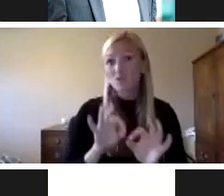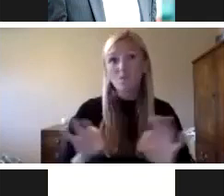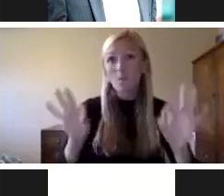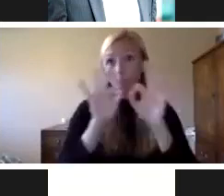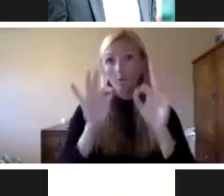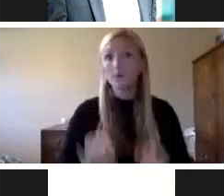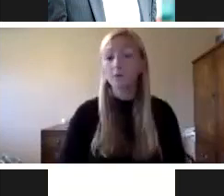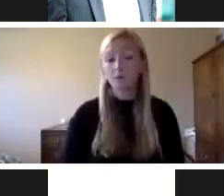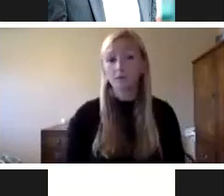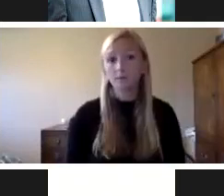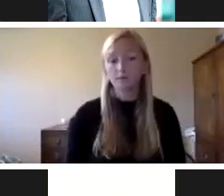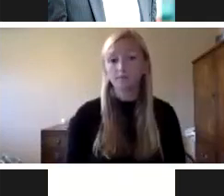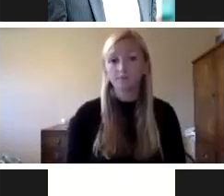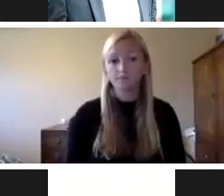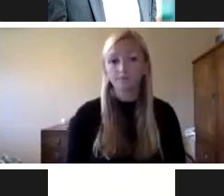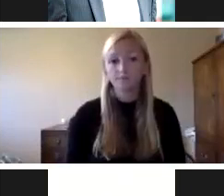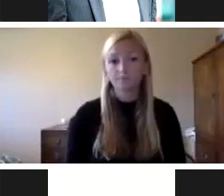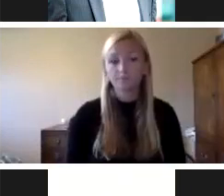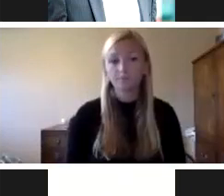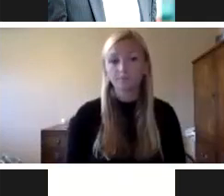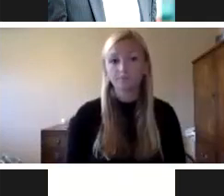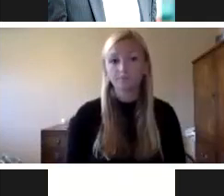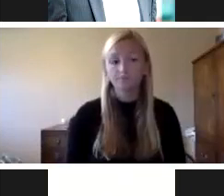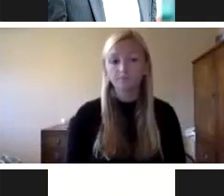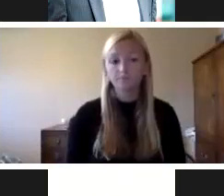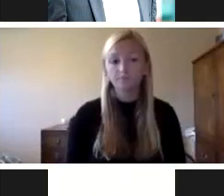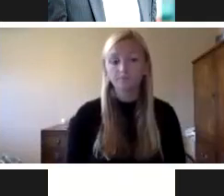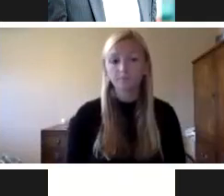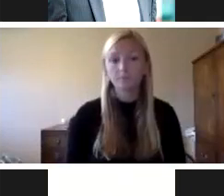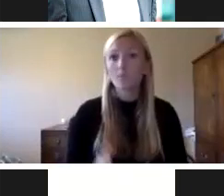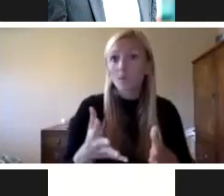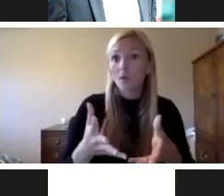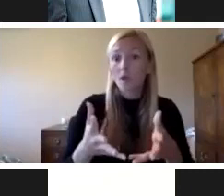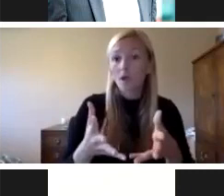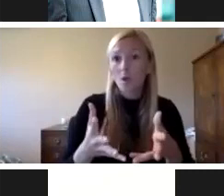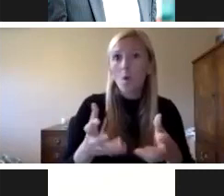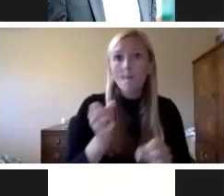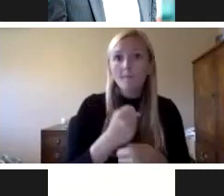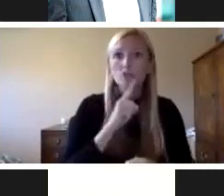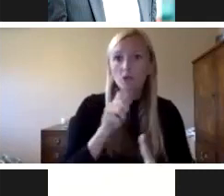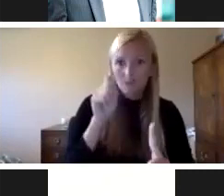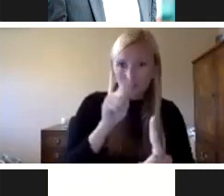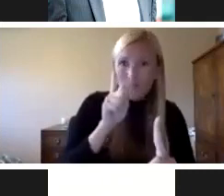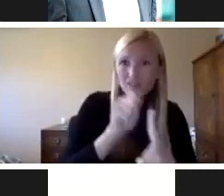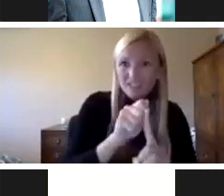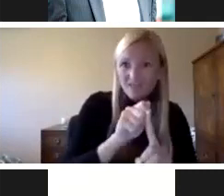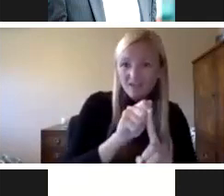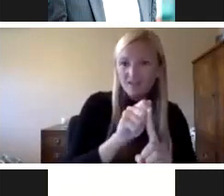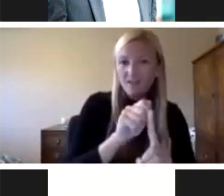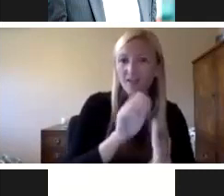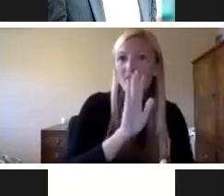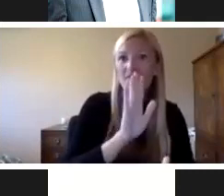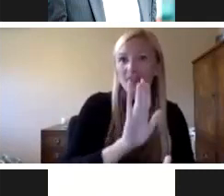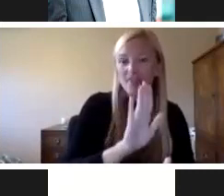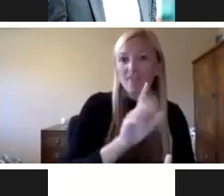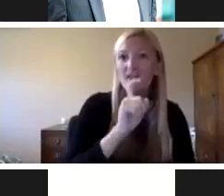a point in where I'm dealing with clients where I really want to make sure that it's culturally specific and specific to the demographic that